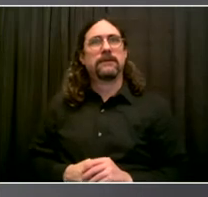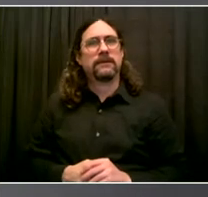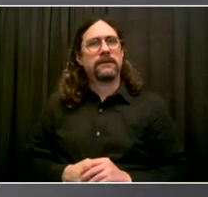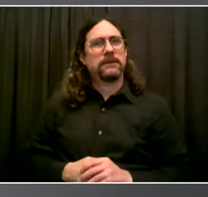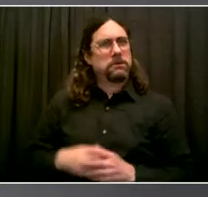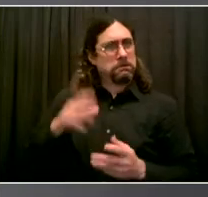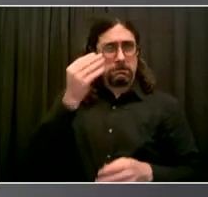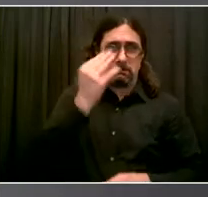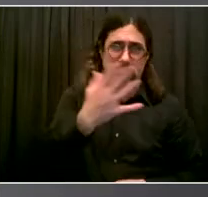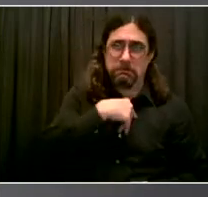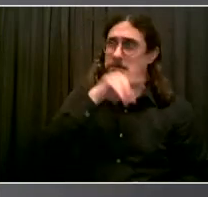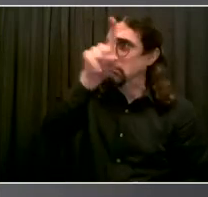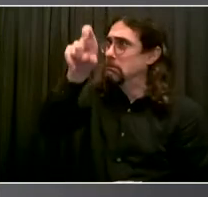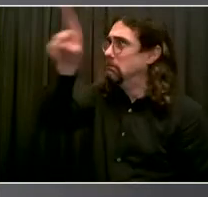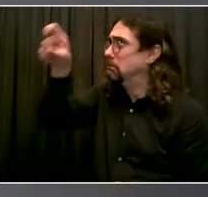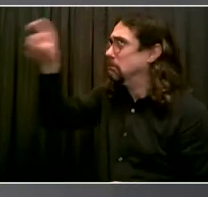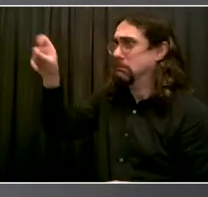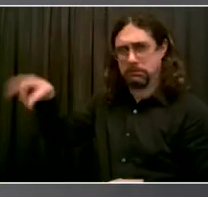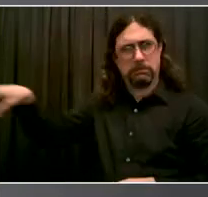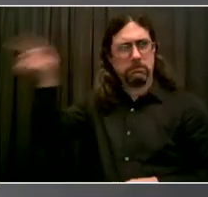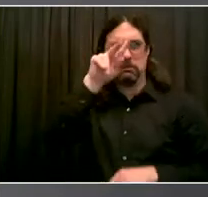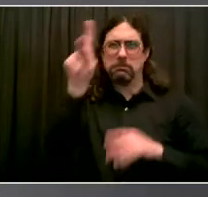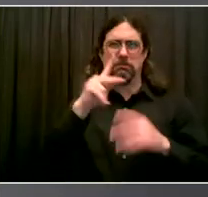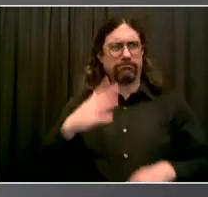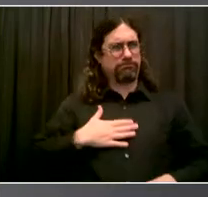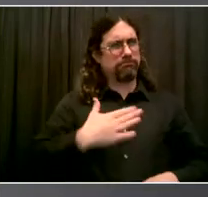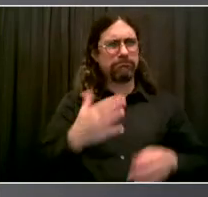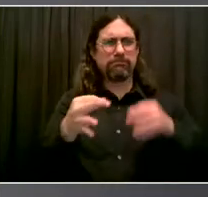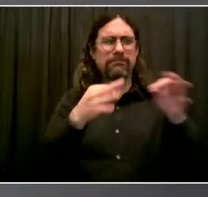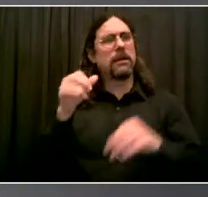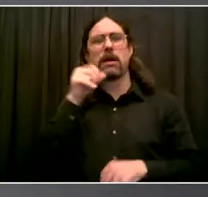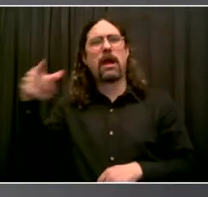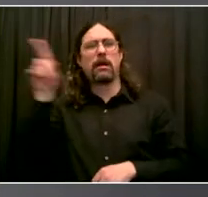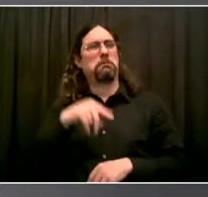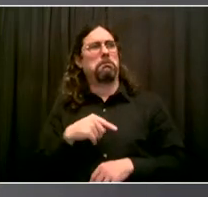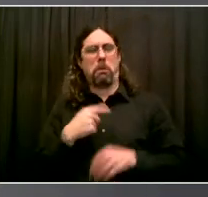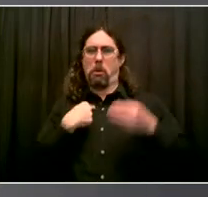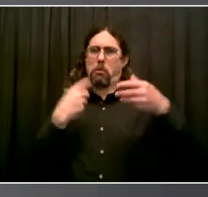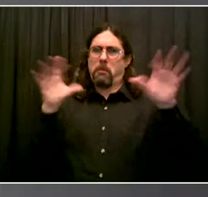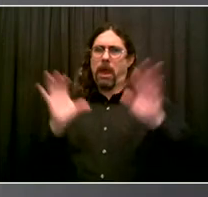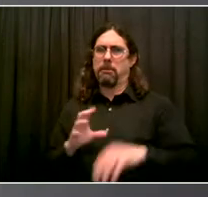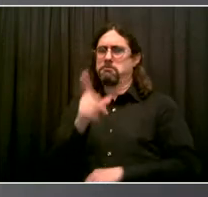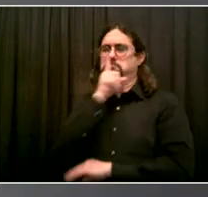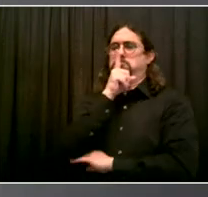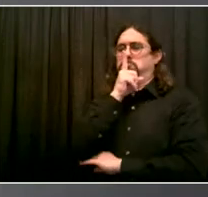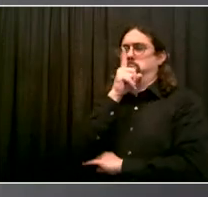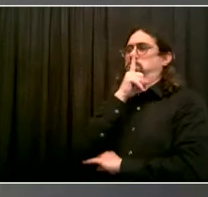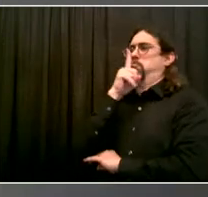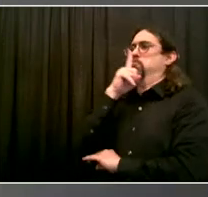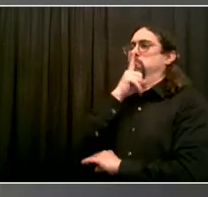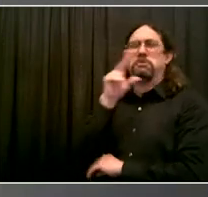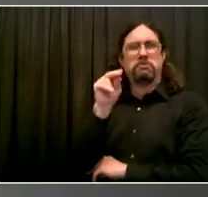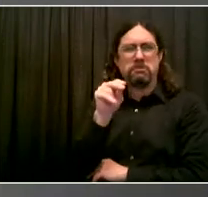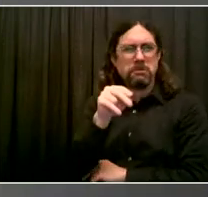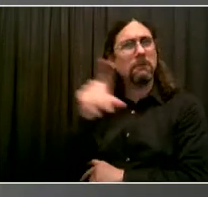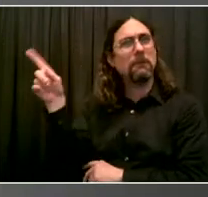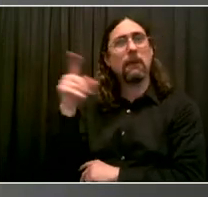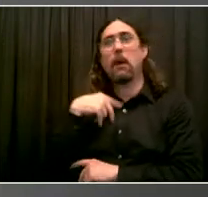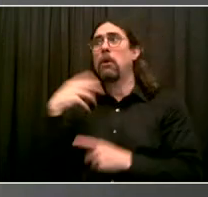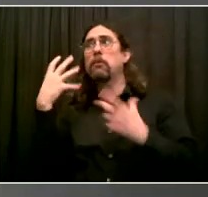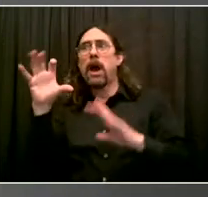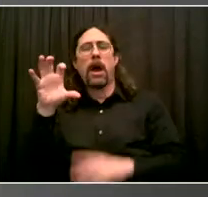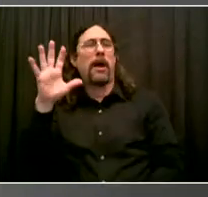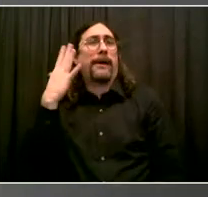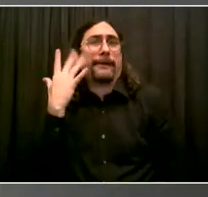issue. And then I tell them that I feel that they would be safer. And as you say, Mr. Mayor,